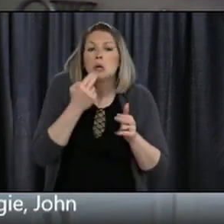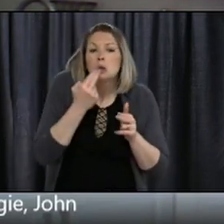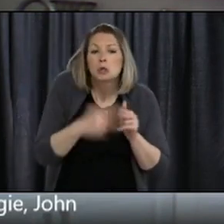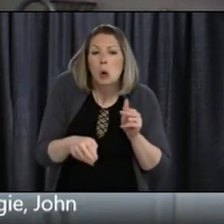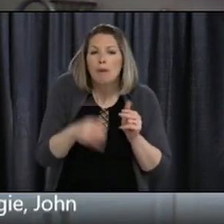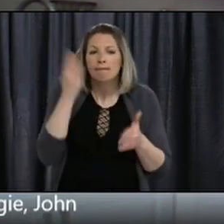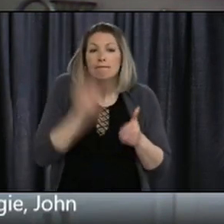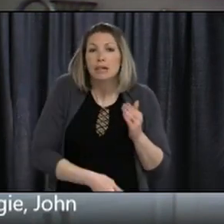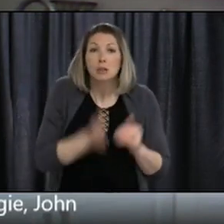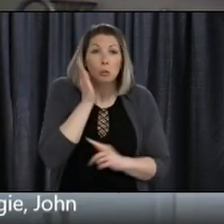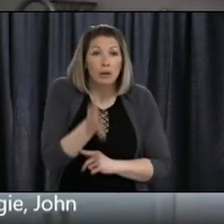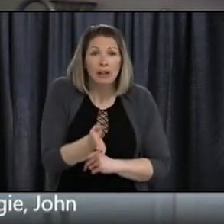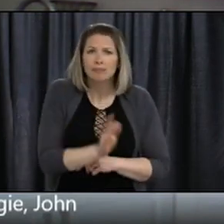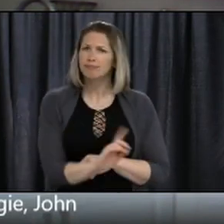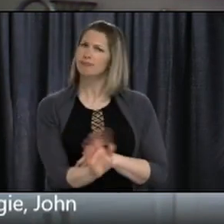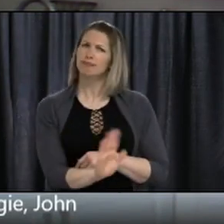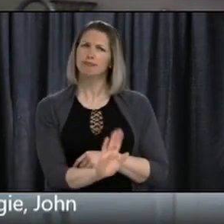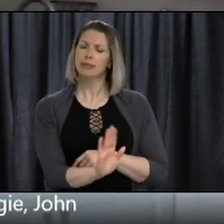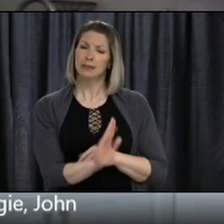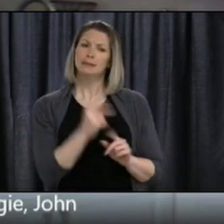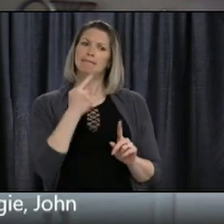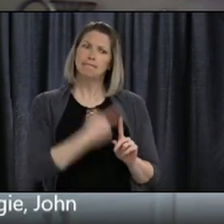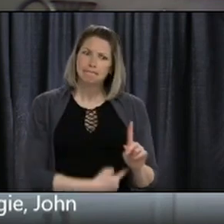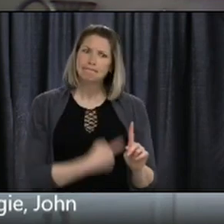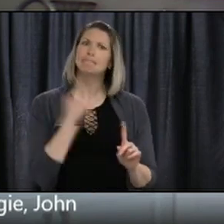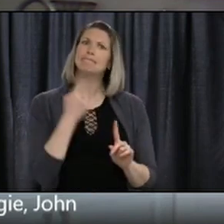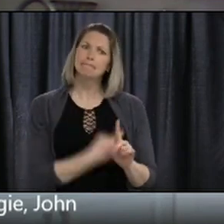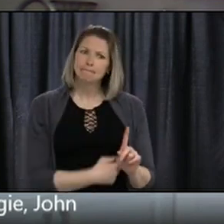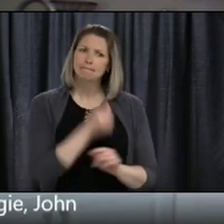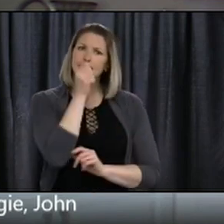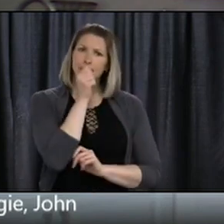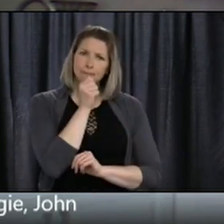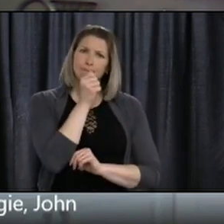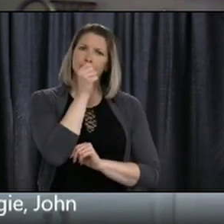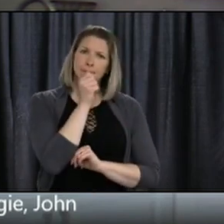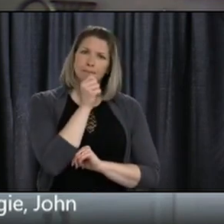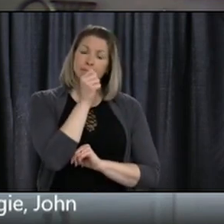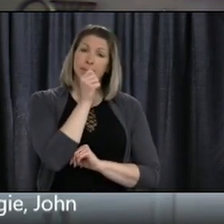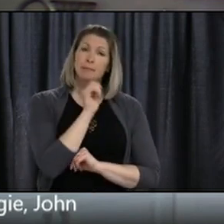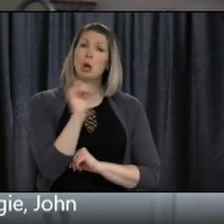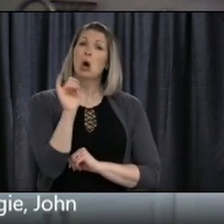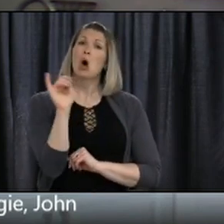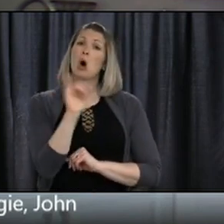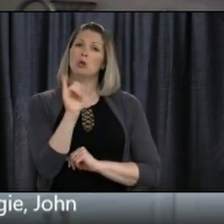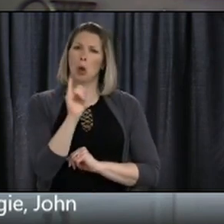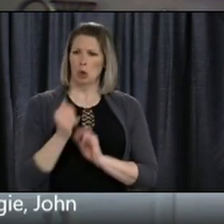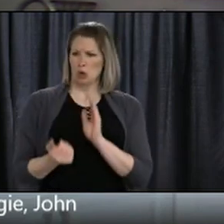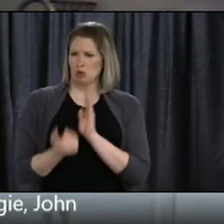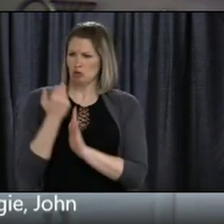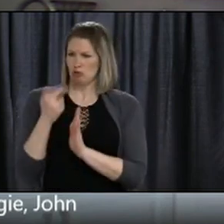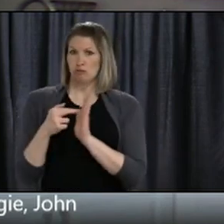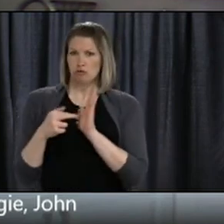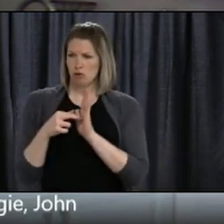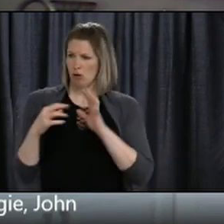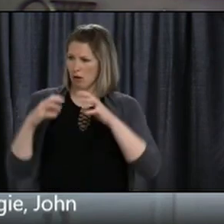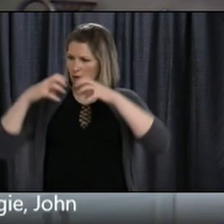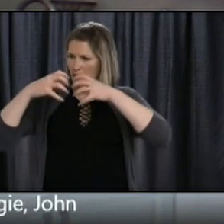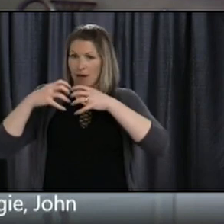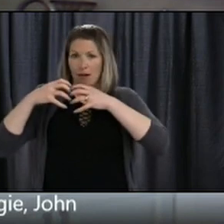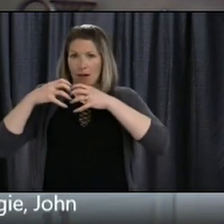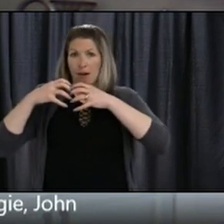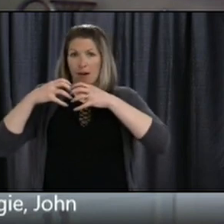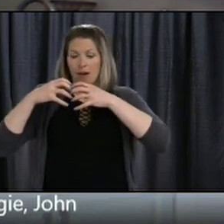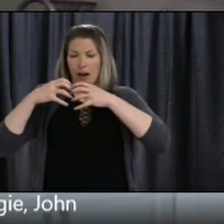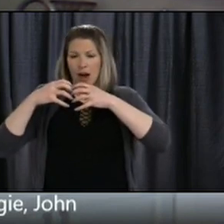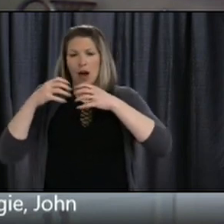and these alert levels as loopholes to race backwards into the past, a past that we probably won't see again